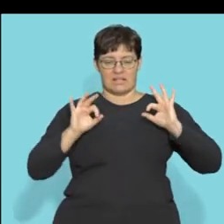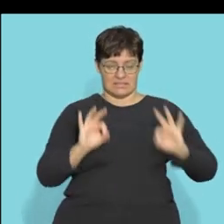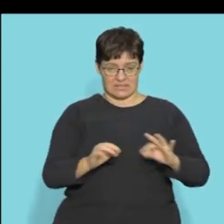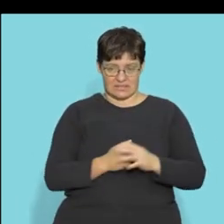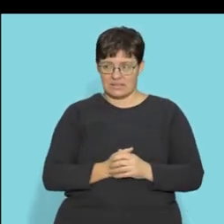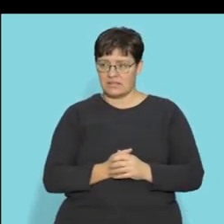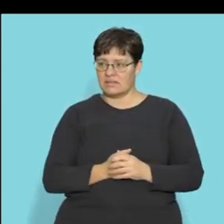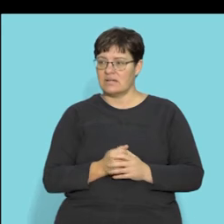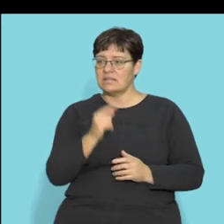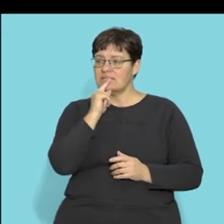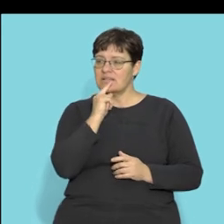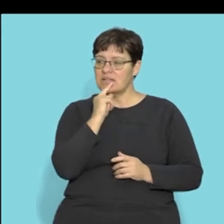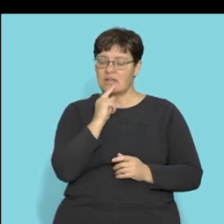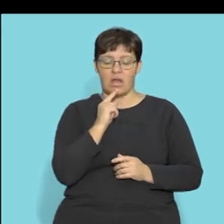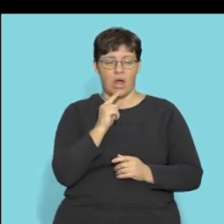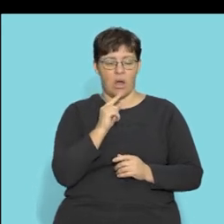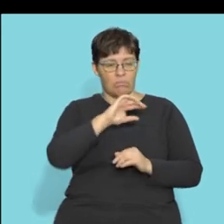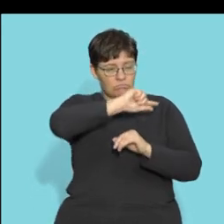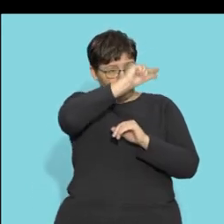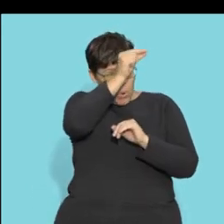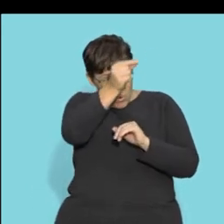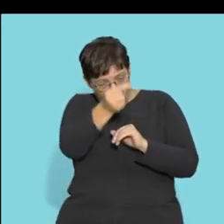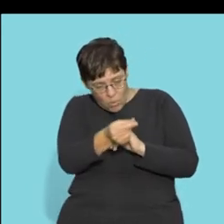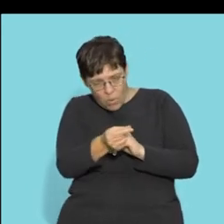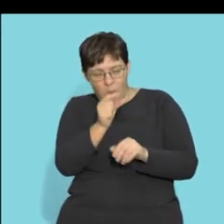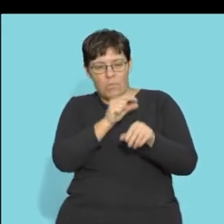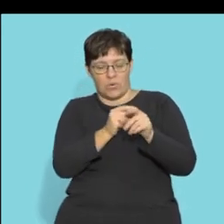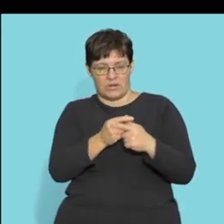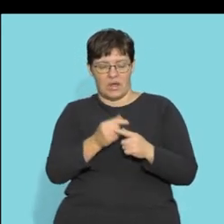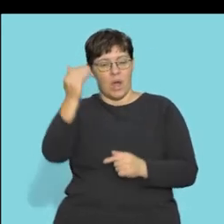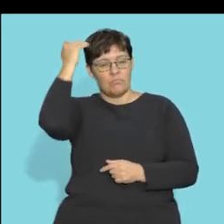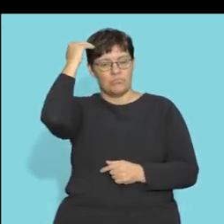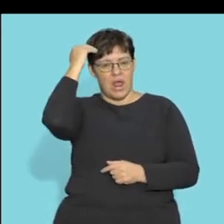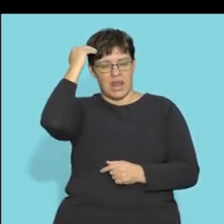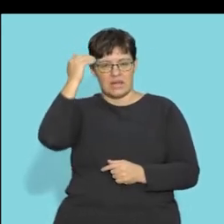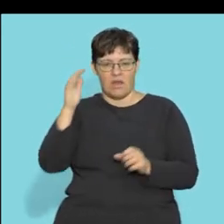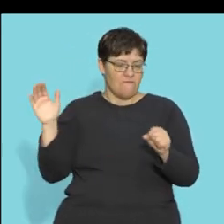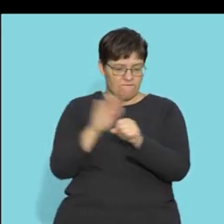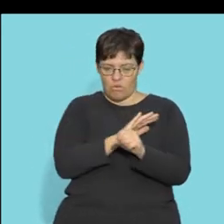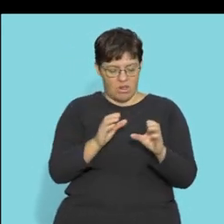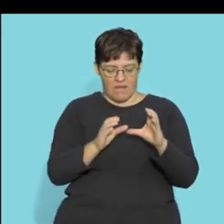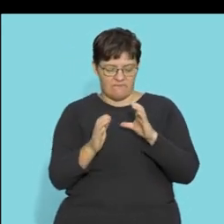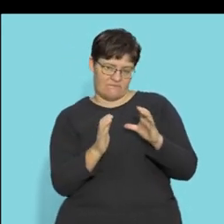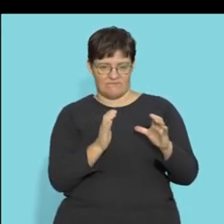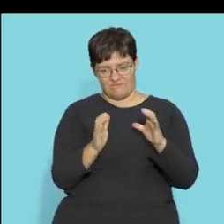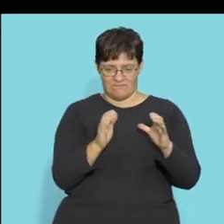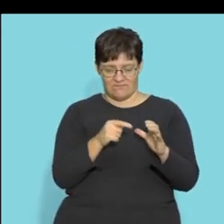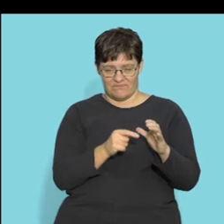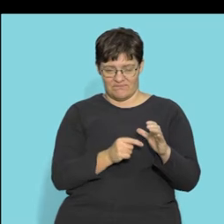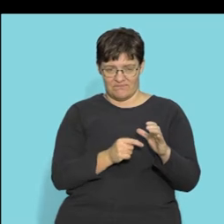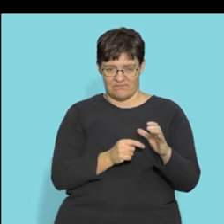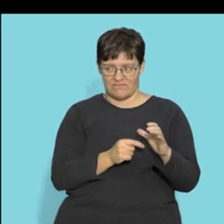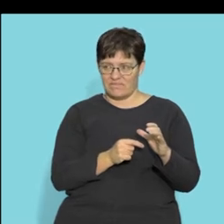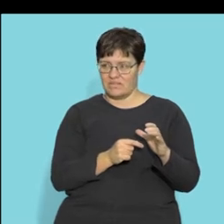place and the bony you can see yeah the bony cranium here's the bony cranium and can you see that the brain is not filling it up